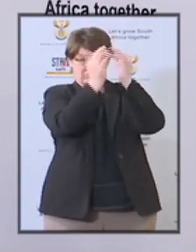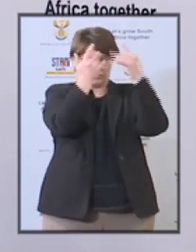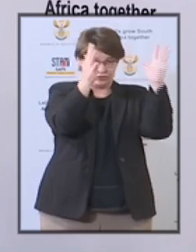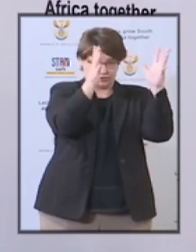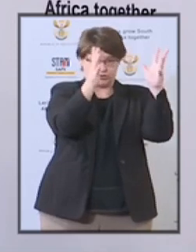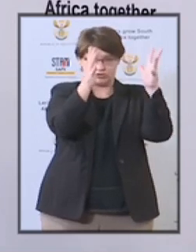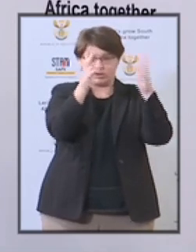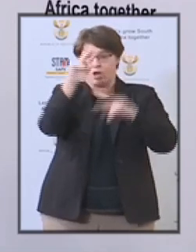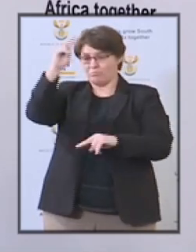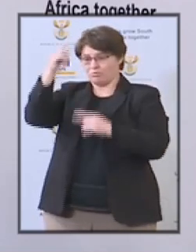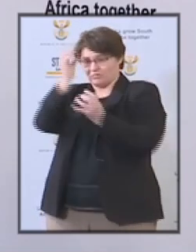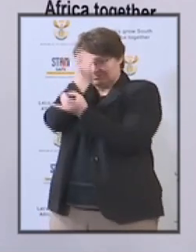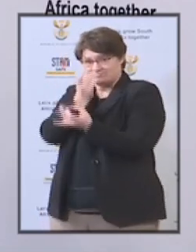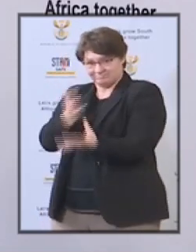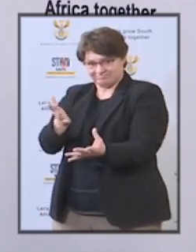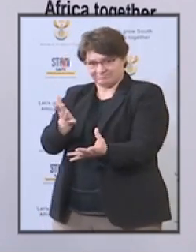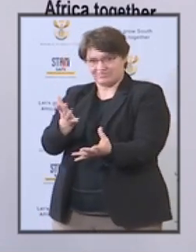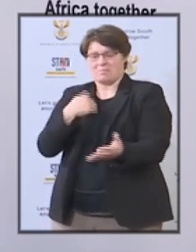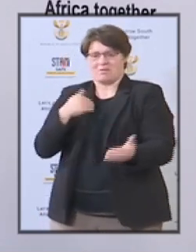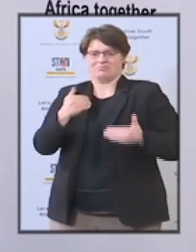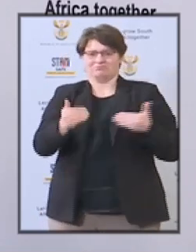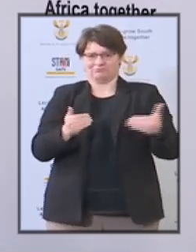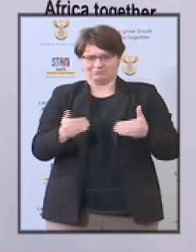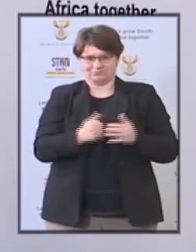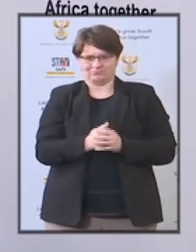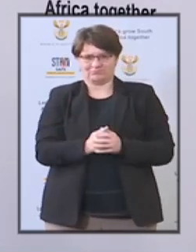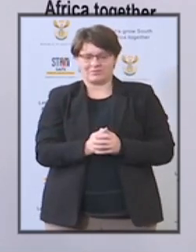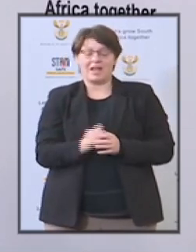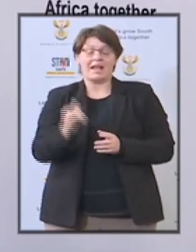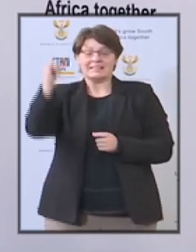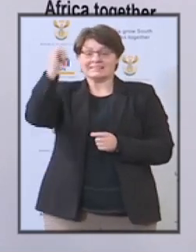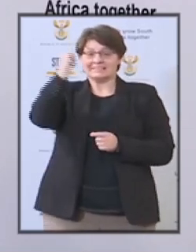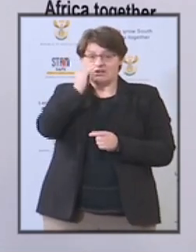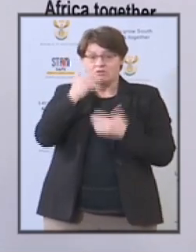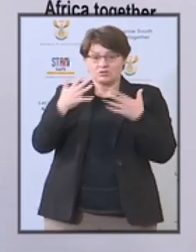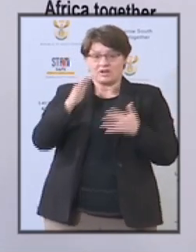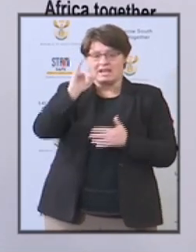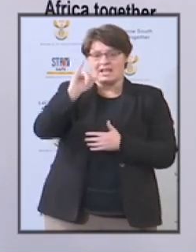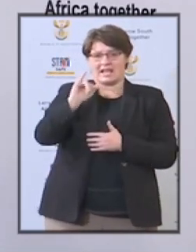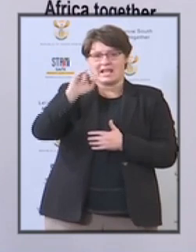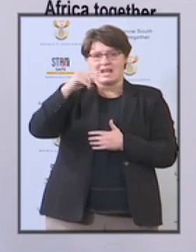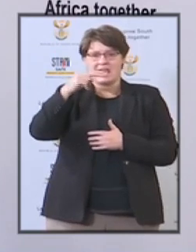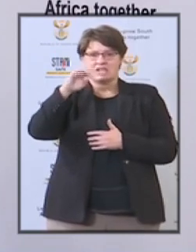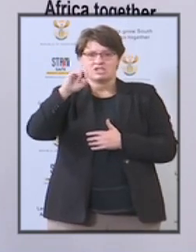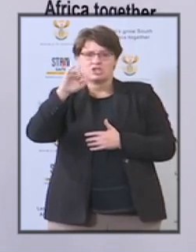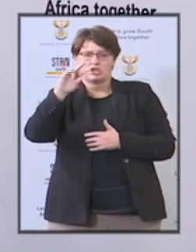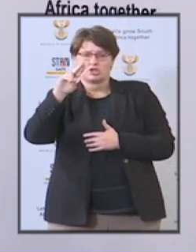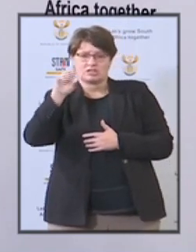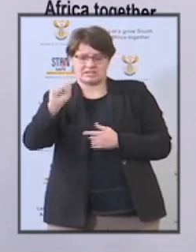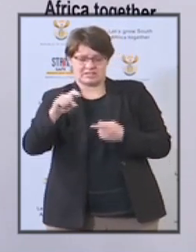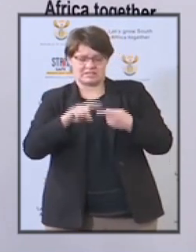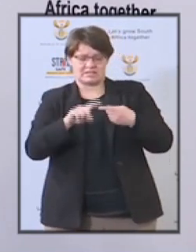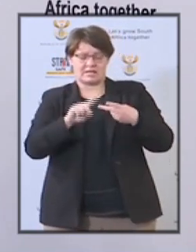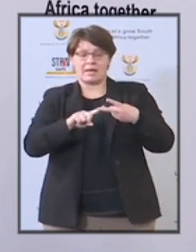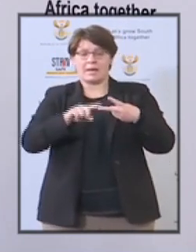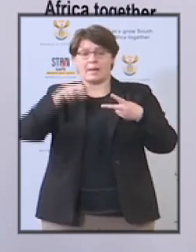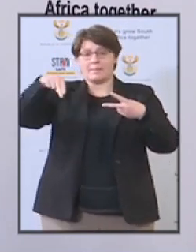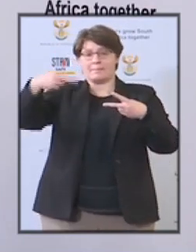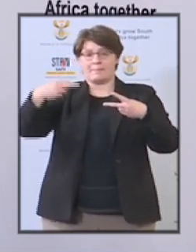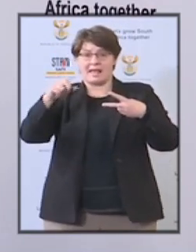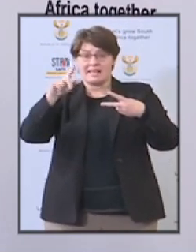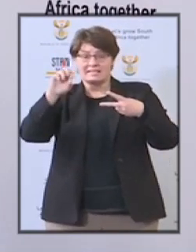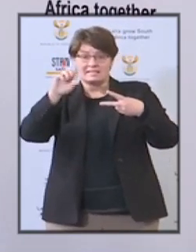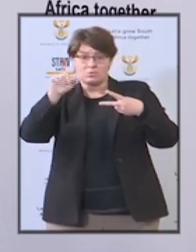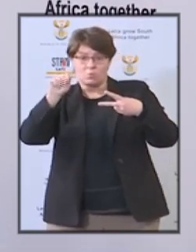assisted on the telephone lines by Ignatius and on the WhatsApp group I'm assisted by Peliswa. On the sign